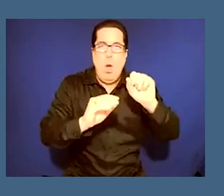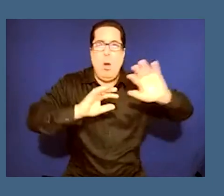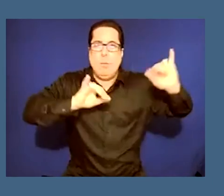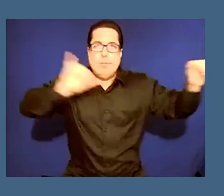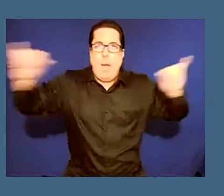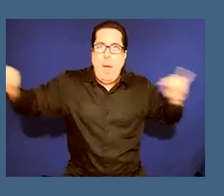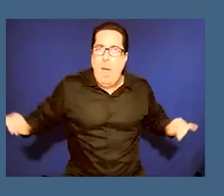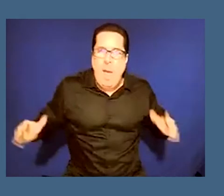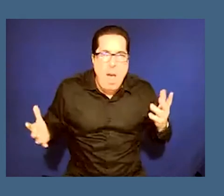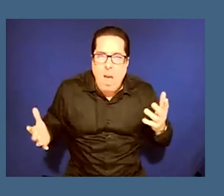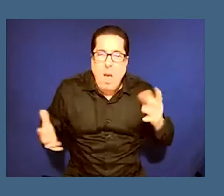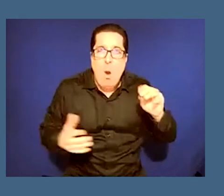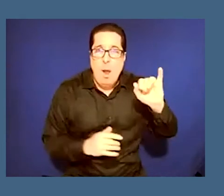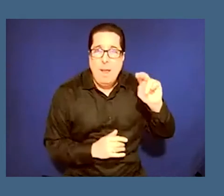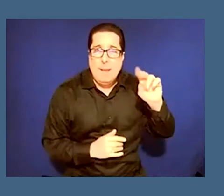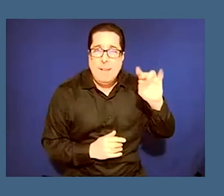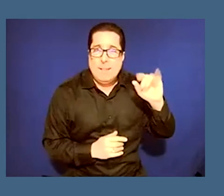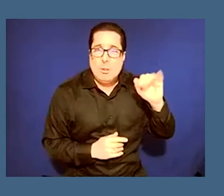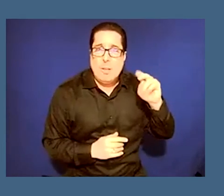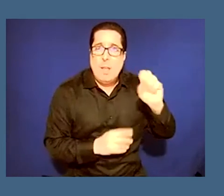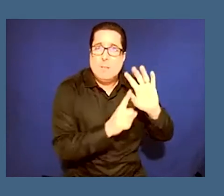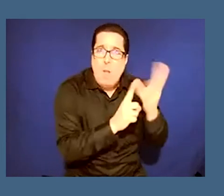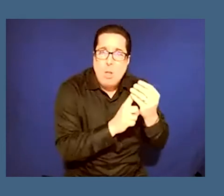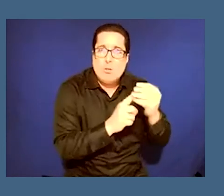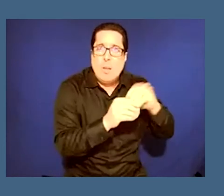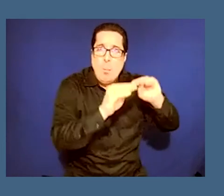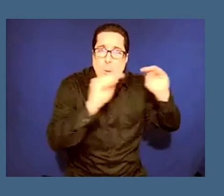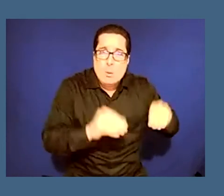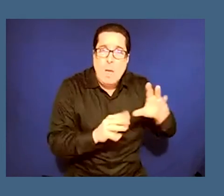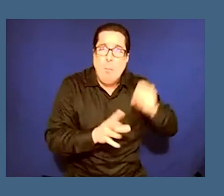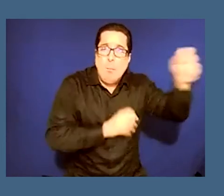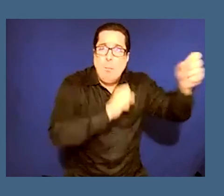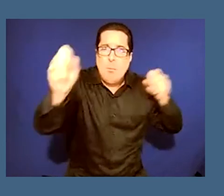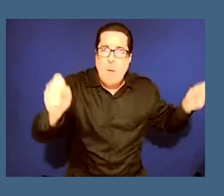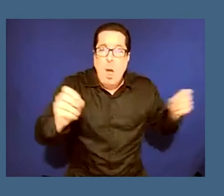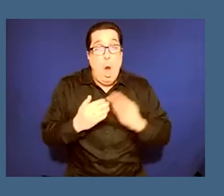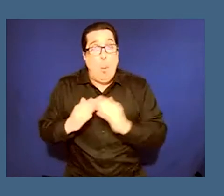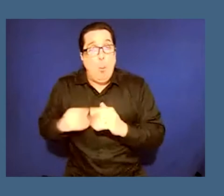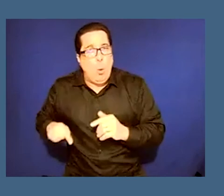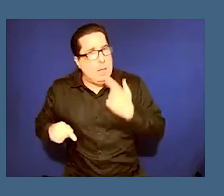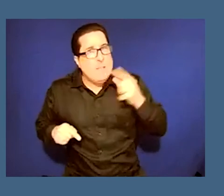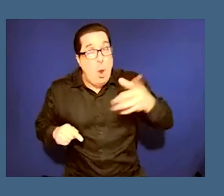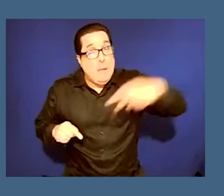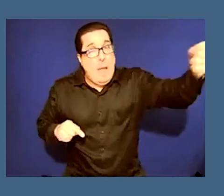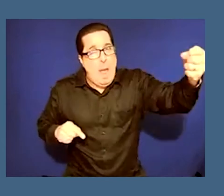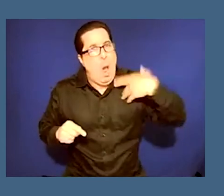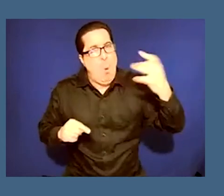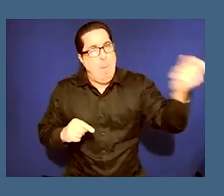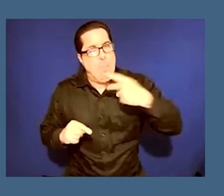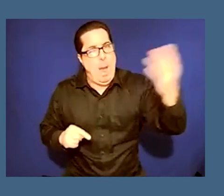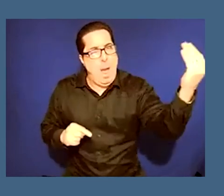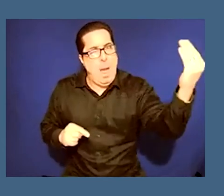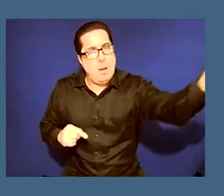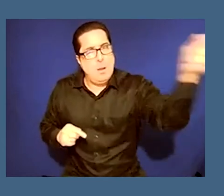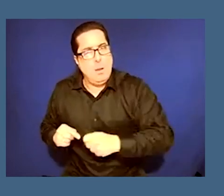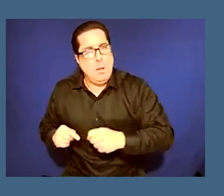artworks held at universities and museums where there are communities that say we want it back wow there's